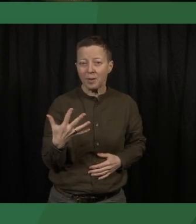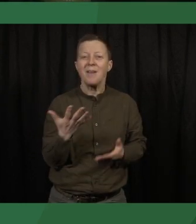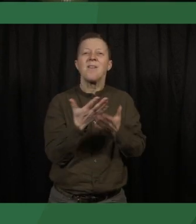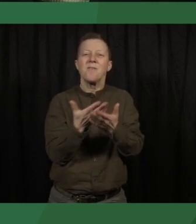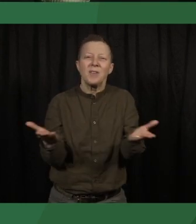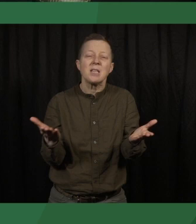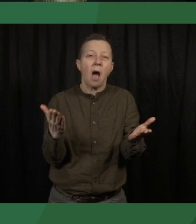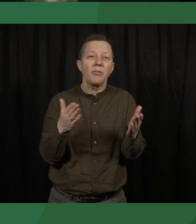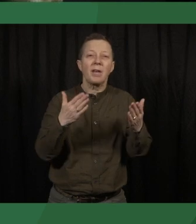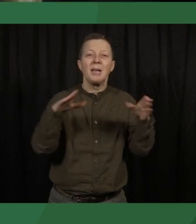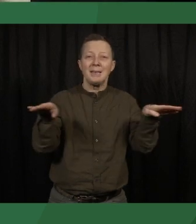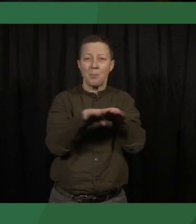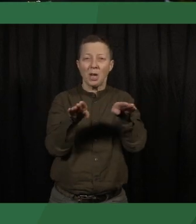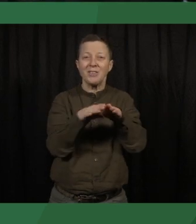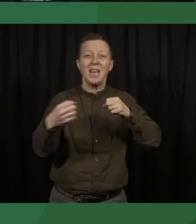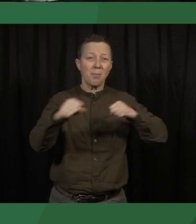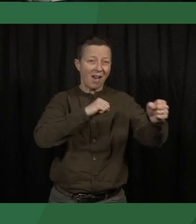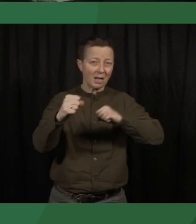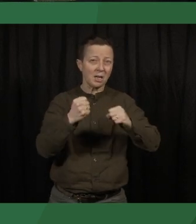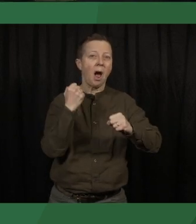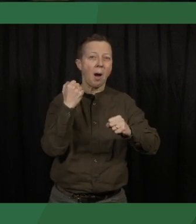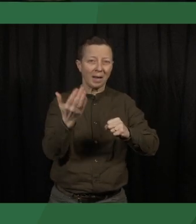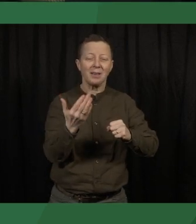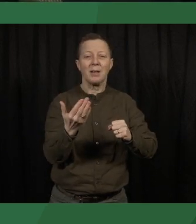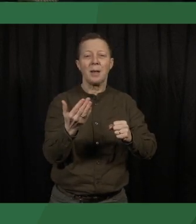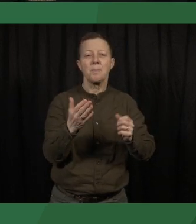that democracy movements have become increasingly popular.